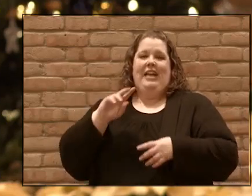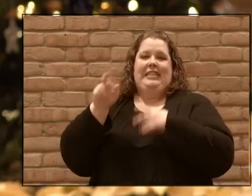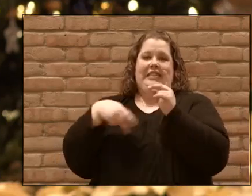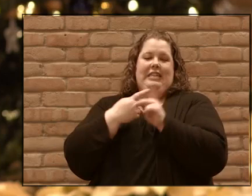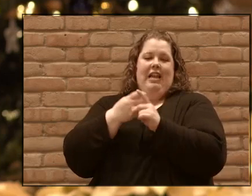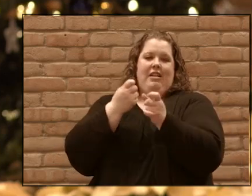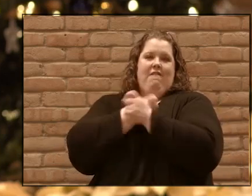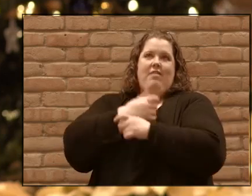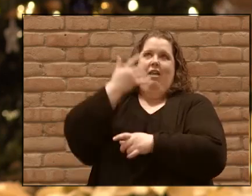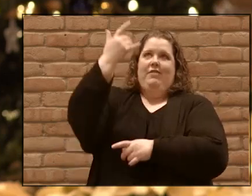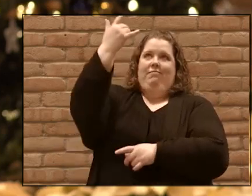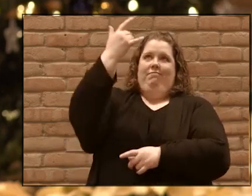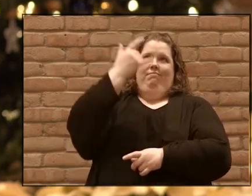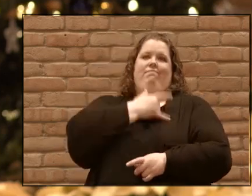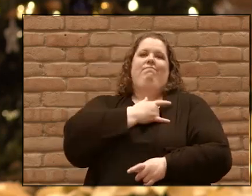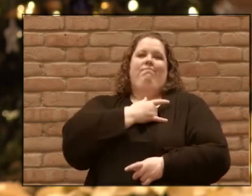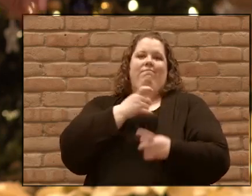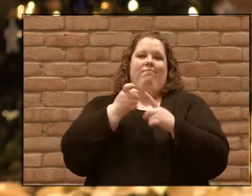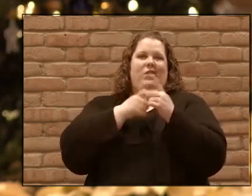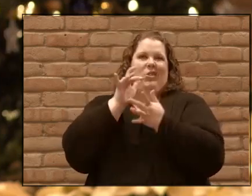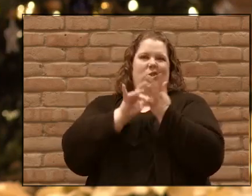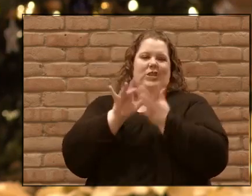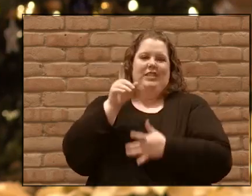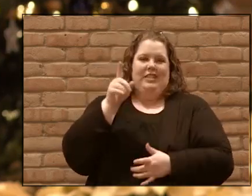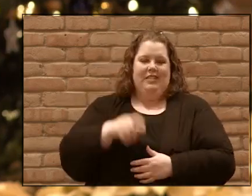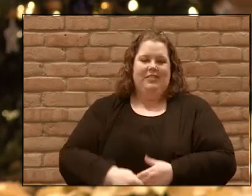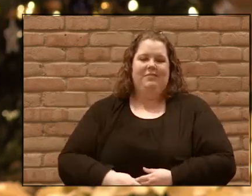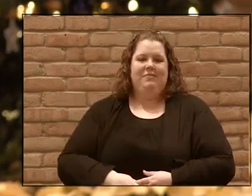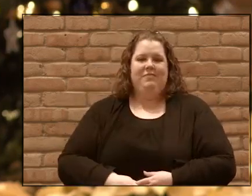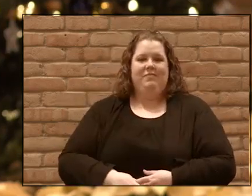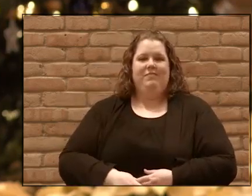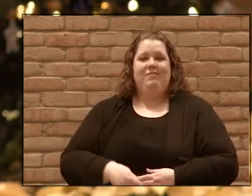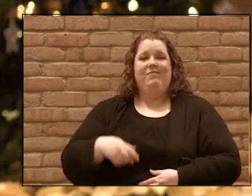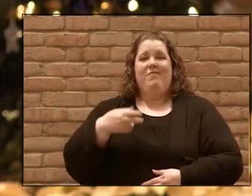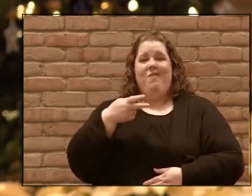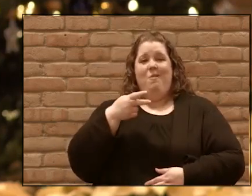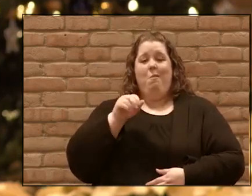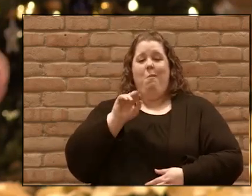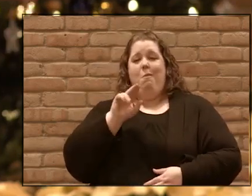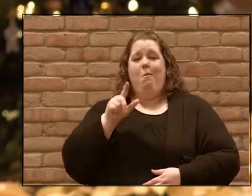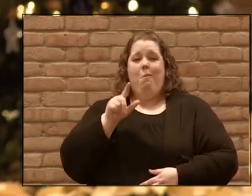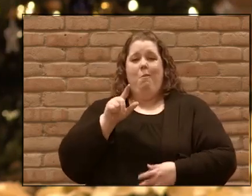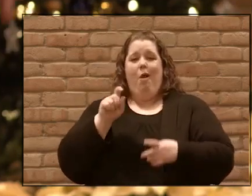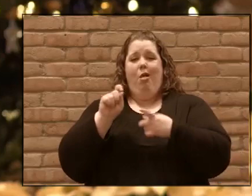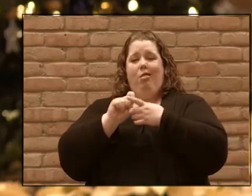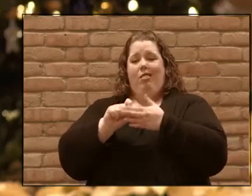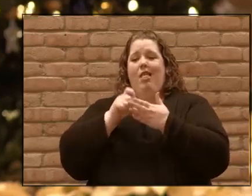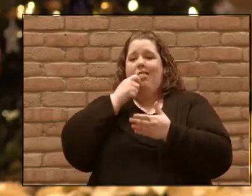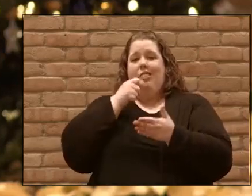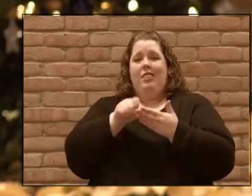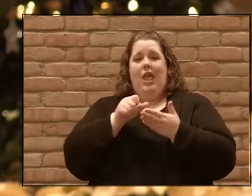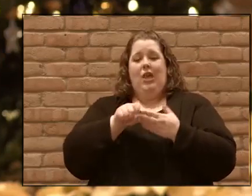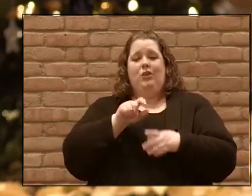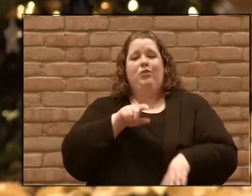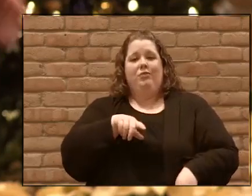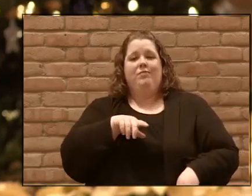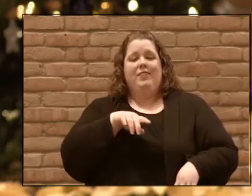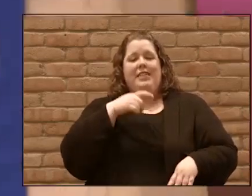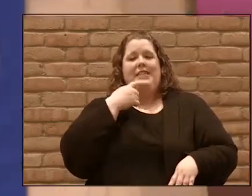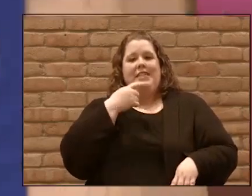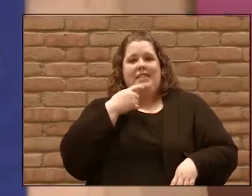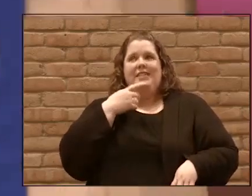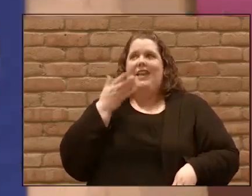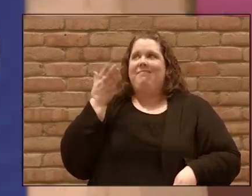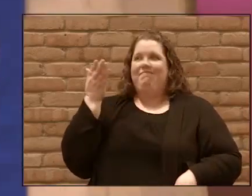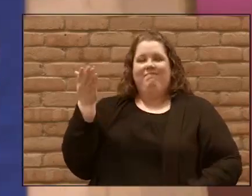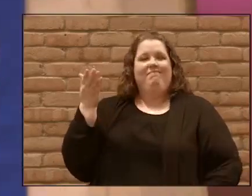it in Ephesians 2 even when we were dead in our sins and transgressions but God but God gave us